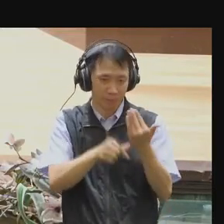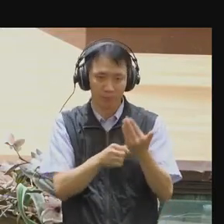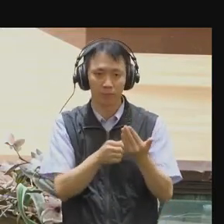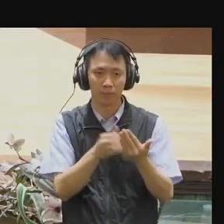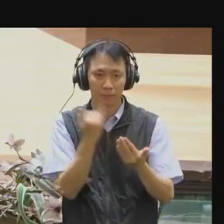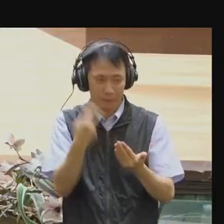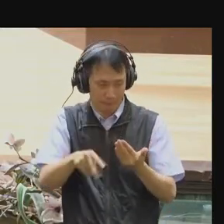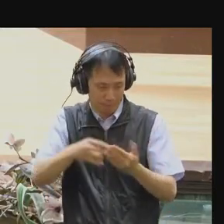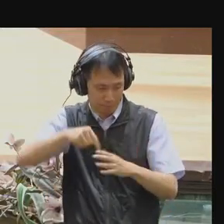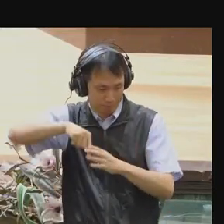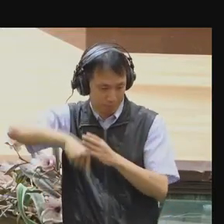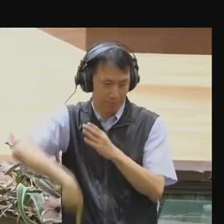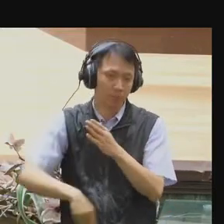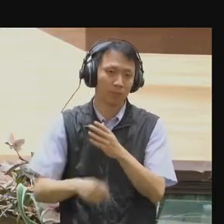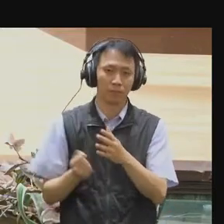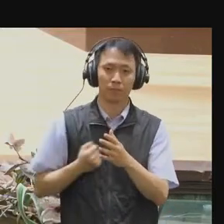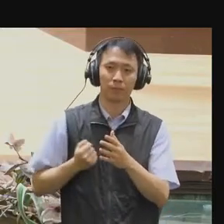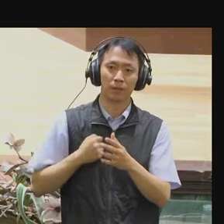and will provide.